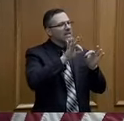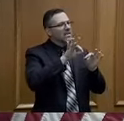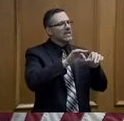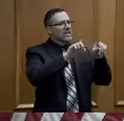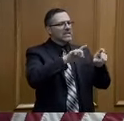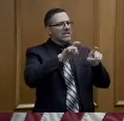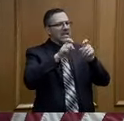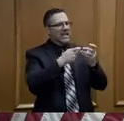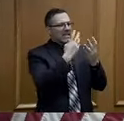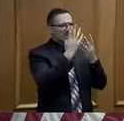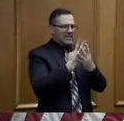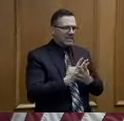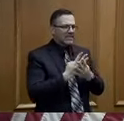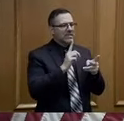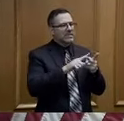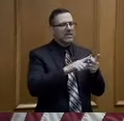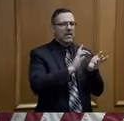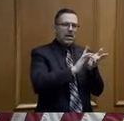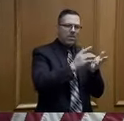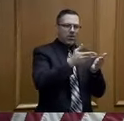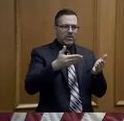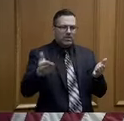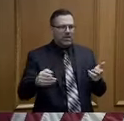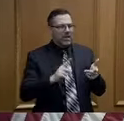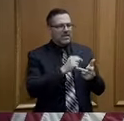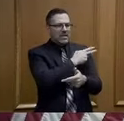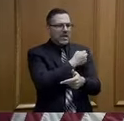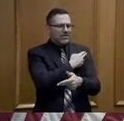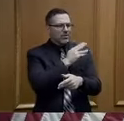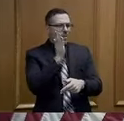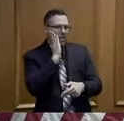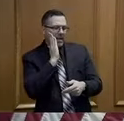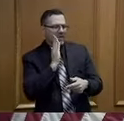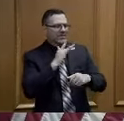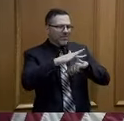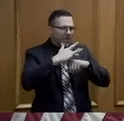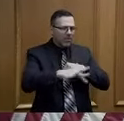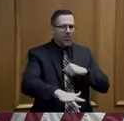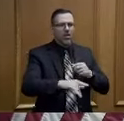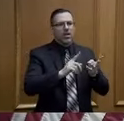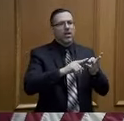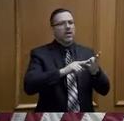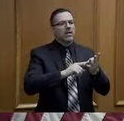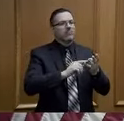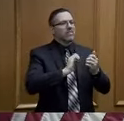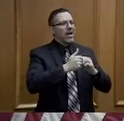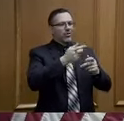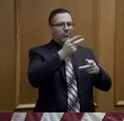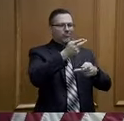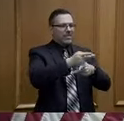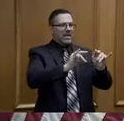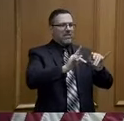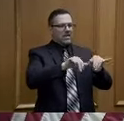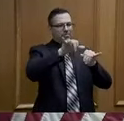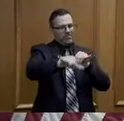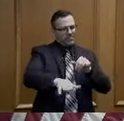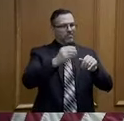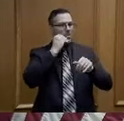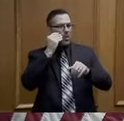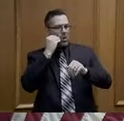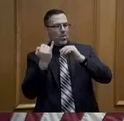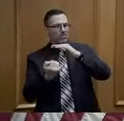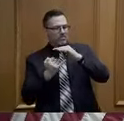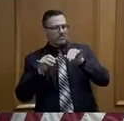for hospital beds, for hospital capacity, for quarantine strategies, for the increase of medical